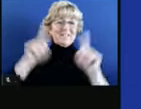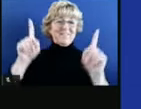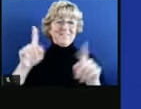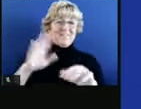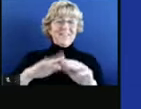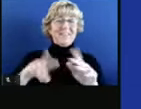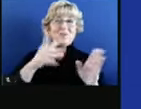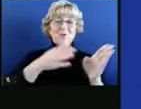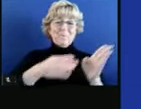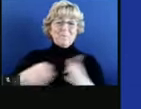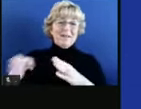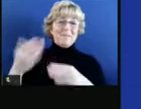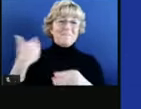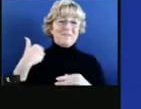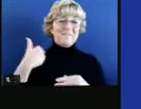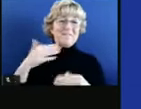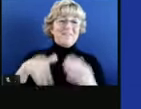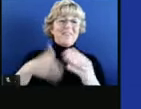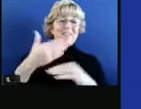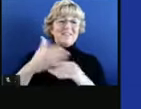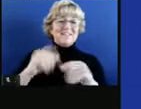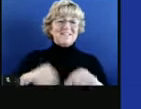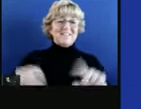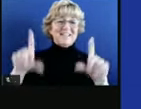than you'd planned before. Next slide.